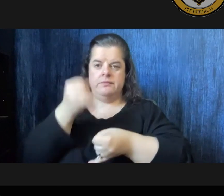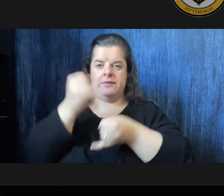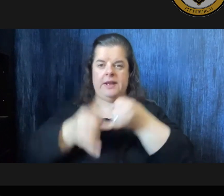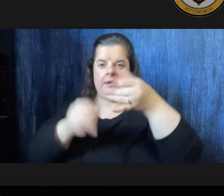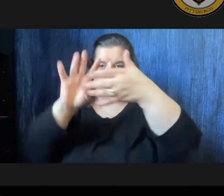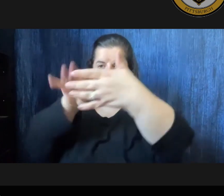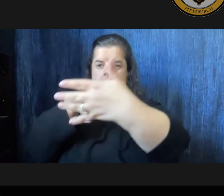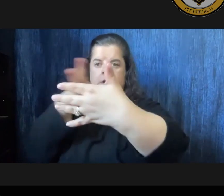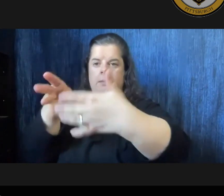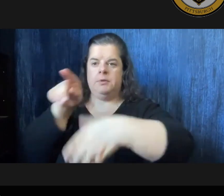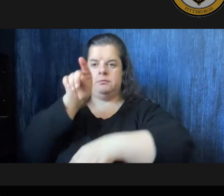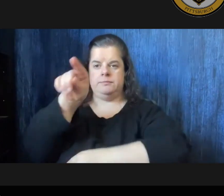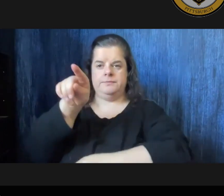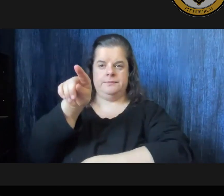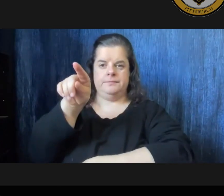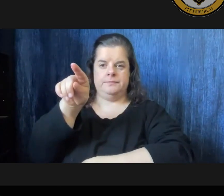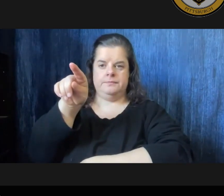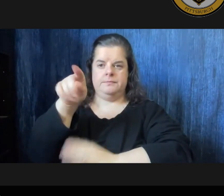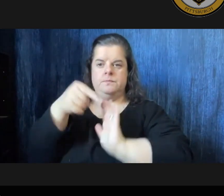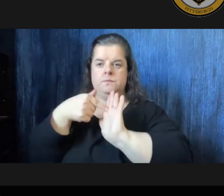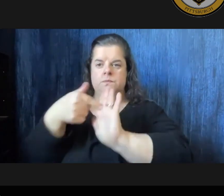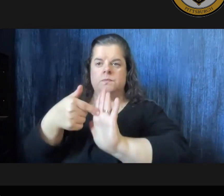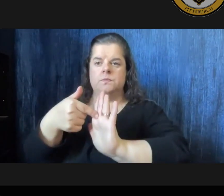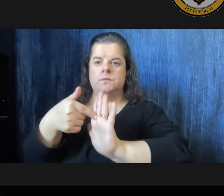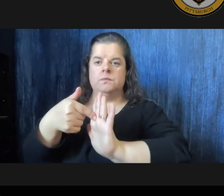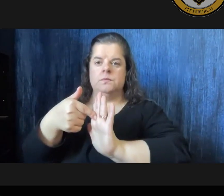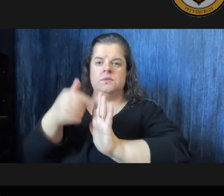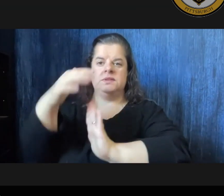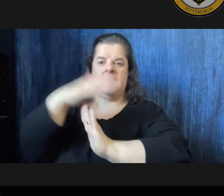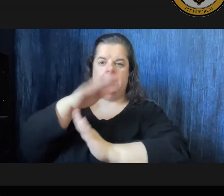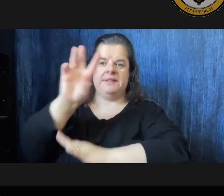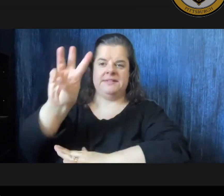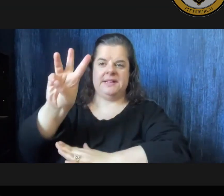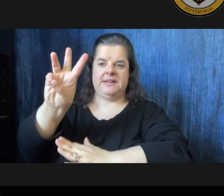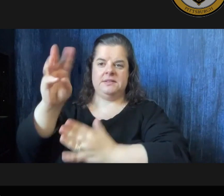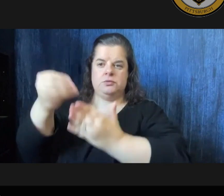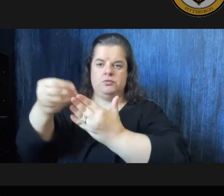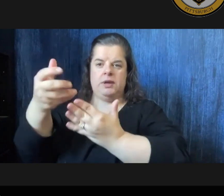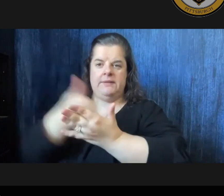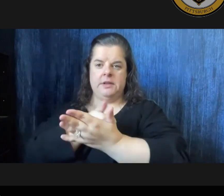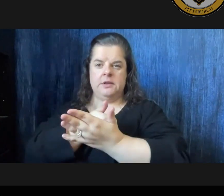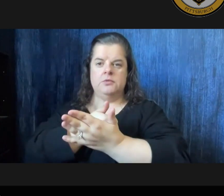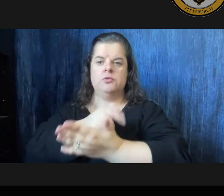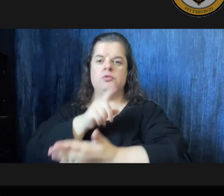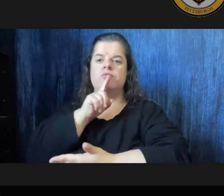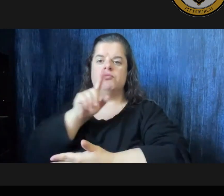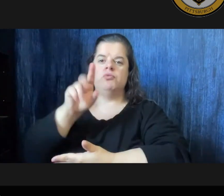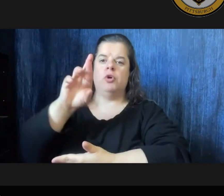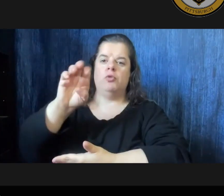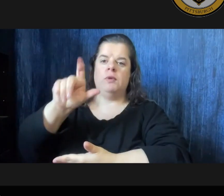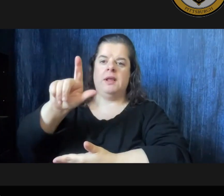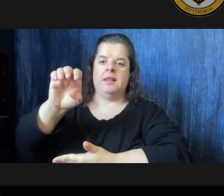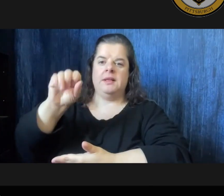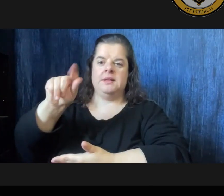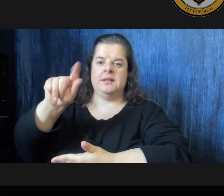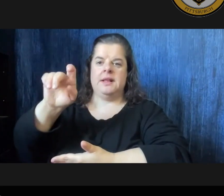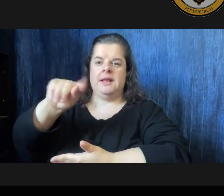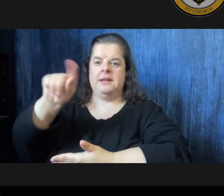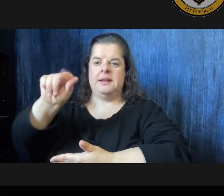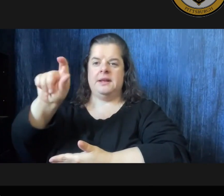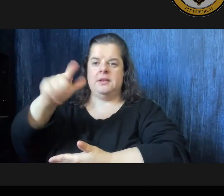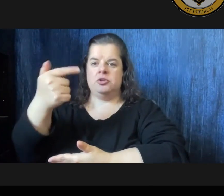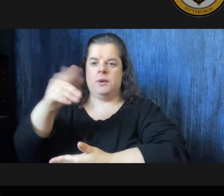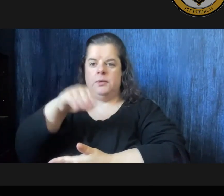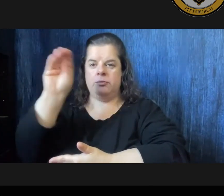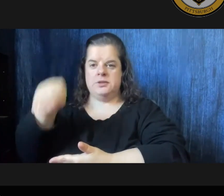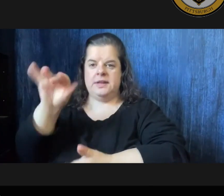on the upper right of the slide shows our top six revenues with the real estate tax making up 21 percent of the total